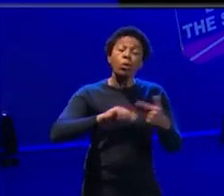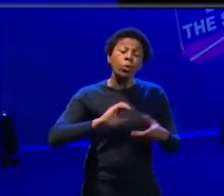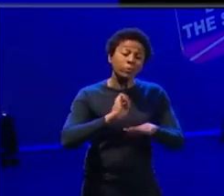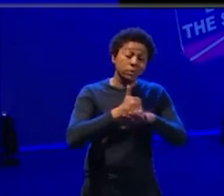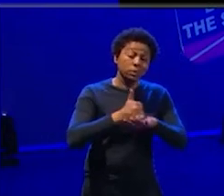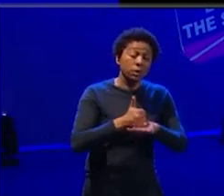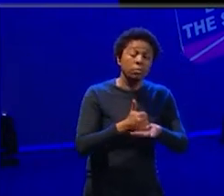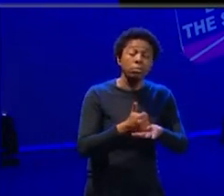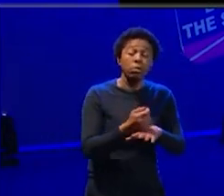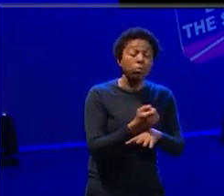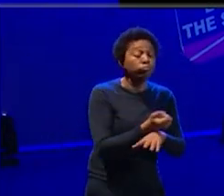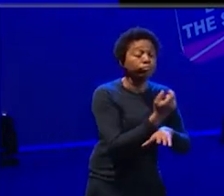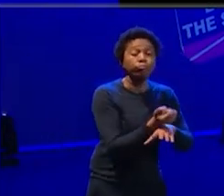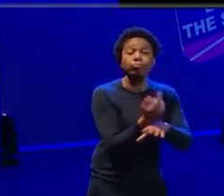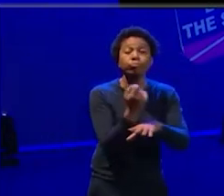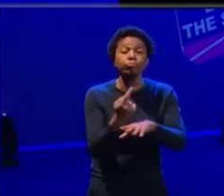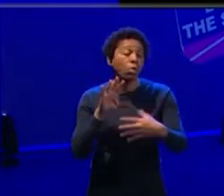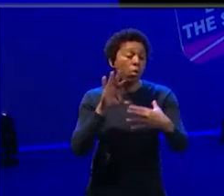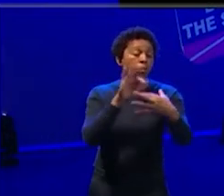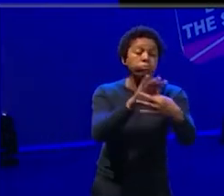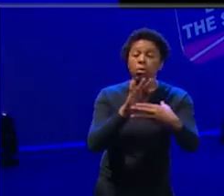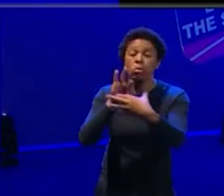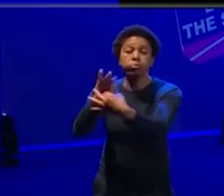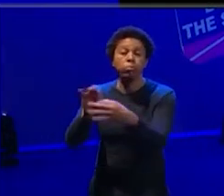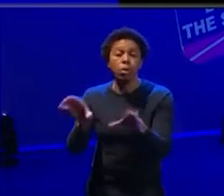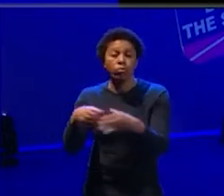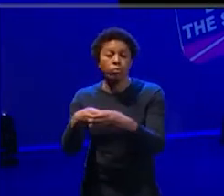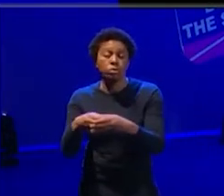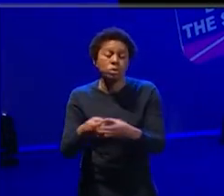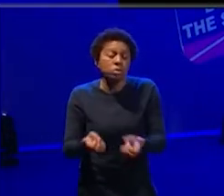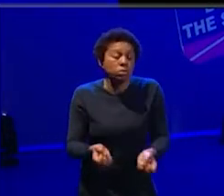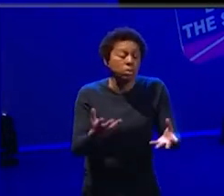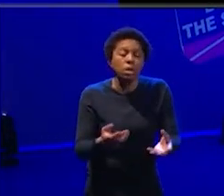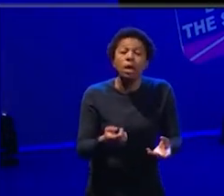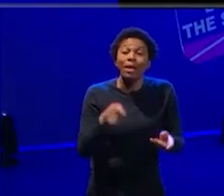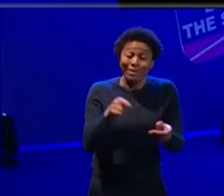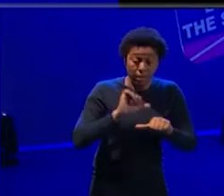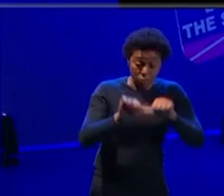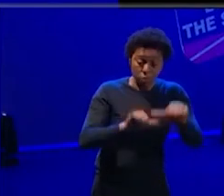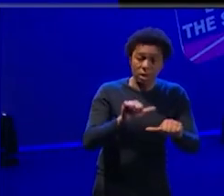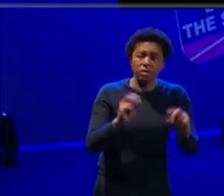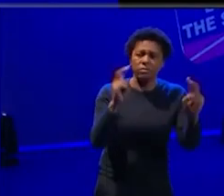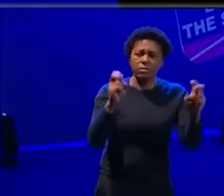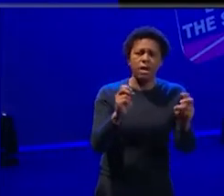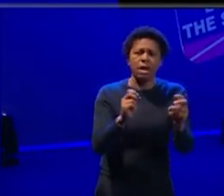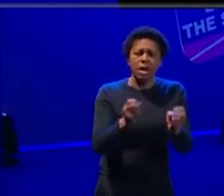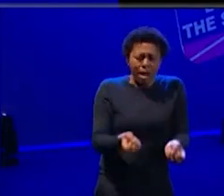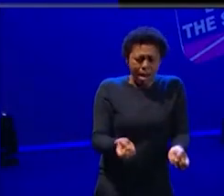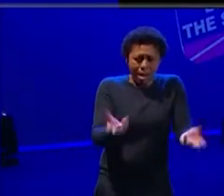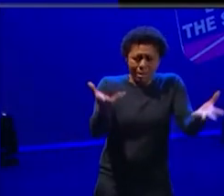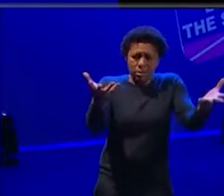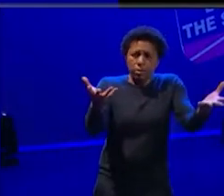people as well, um, in terms of like letting go and that process of letting go because it can be,